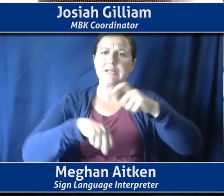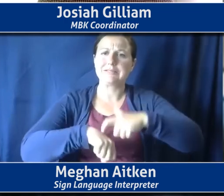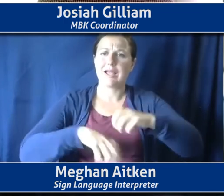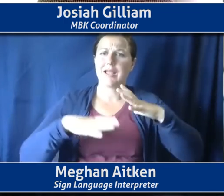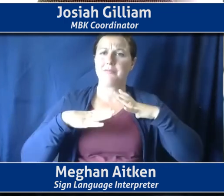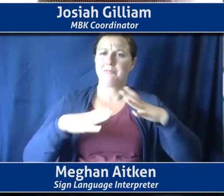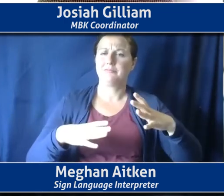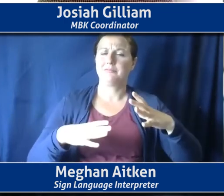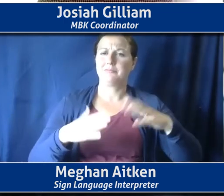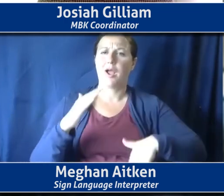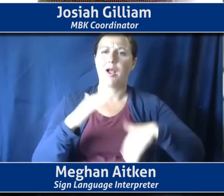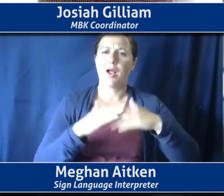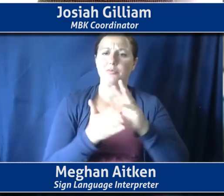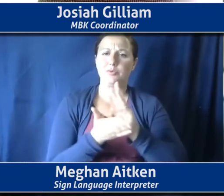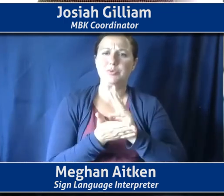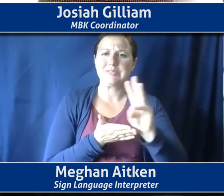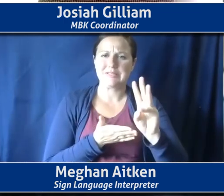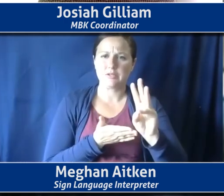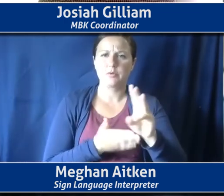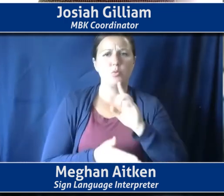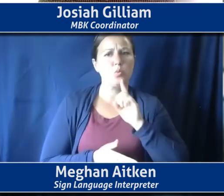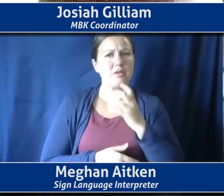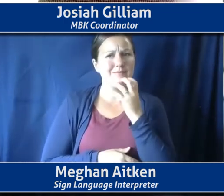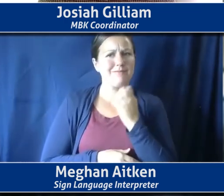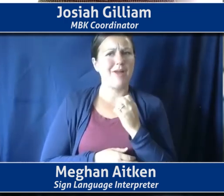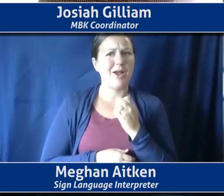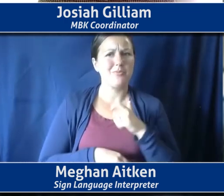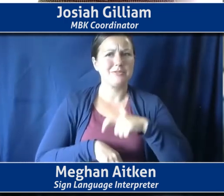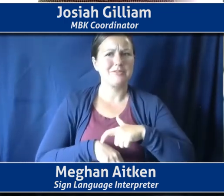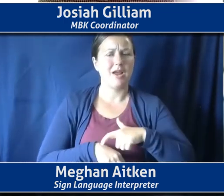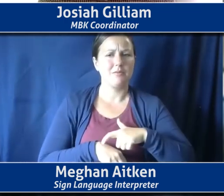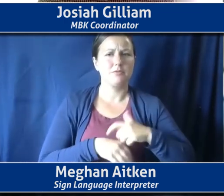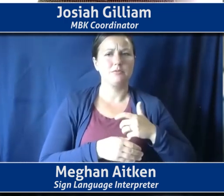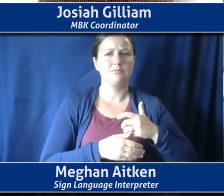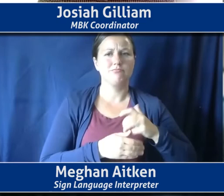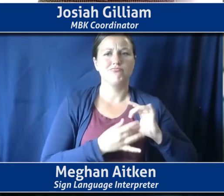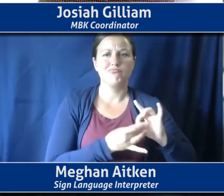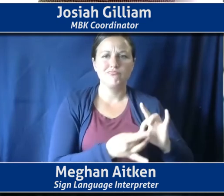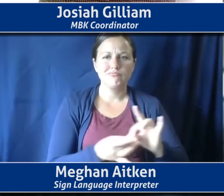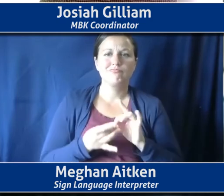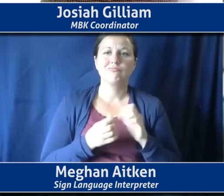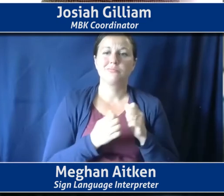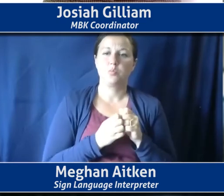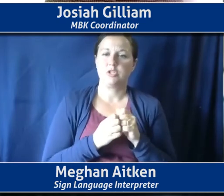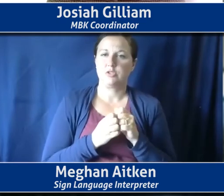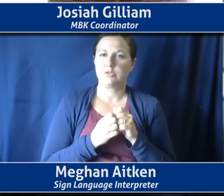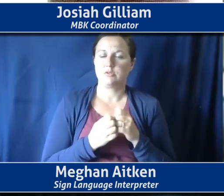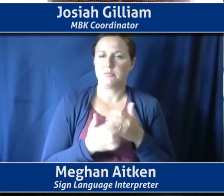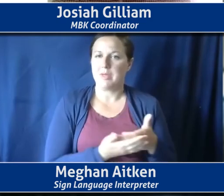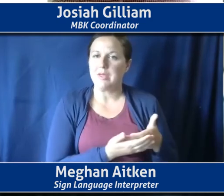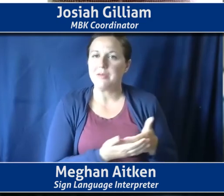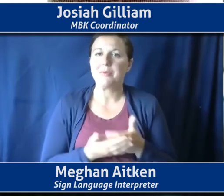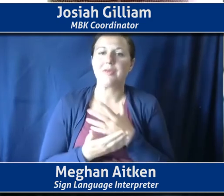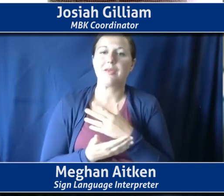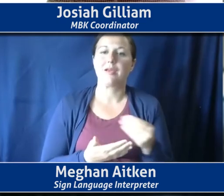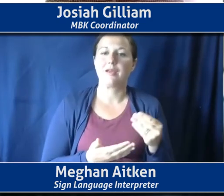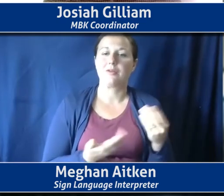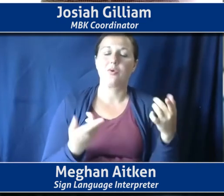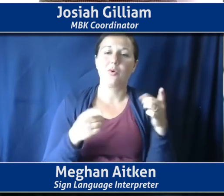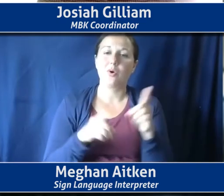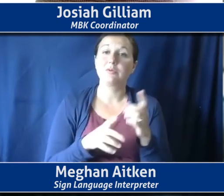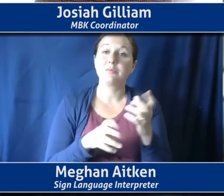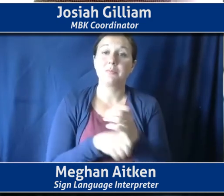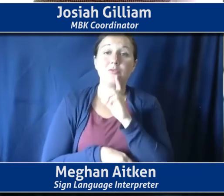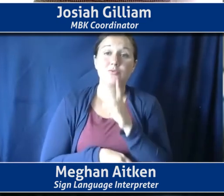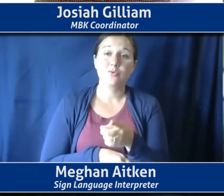weeks and it's a, you a valuable time to create that bond with your child, um, as well as to kind of ensure that, you know, uh, parents